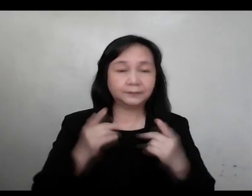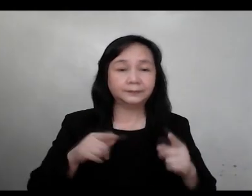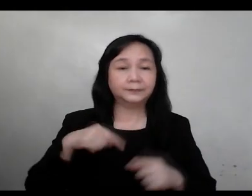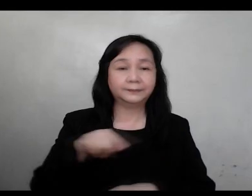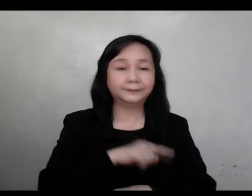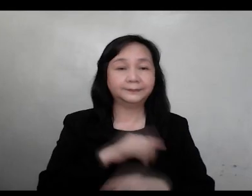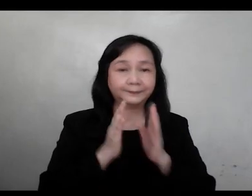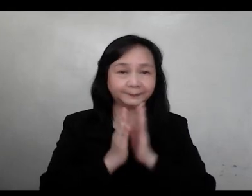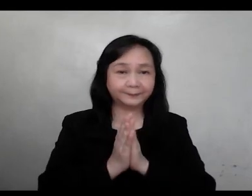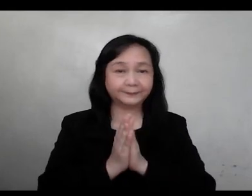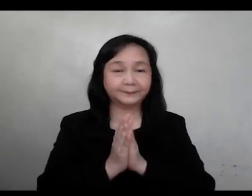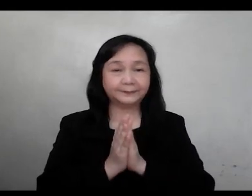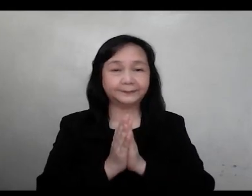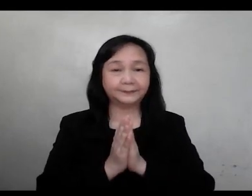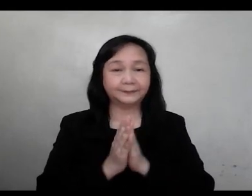pray.